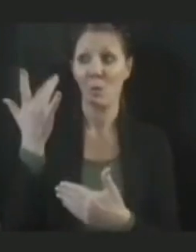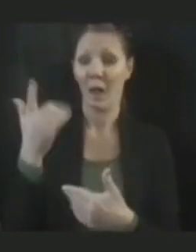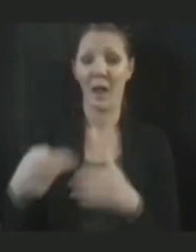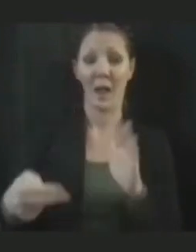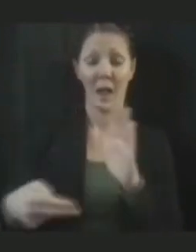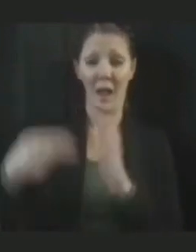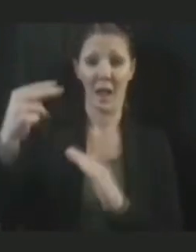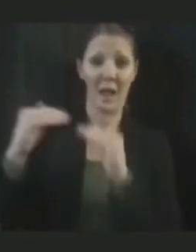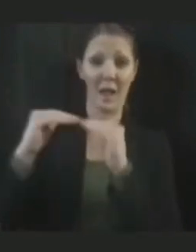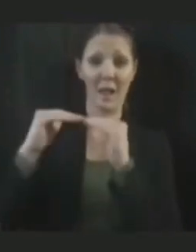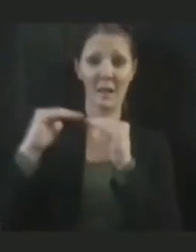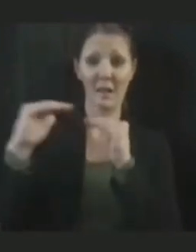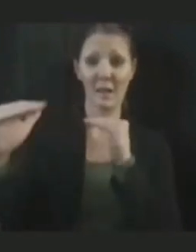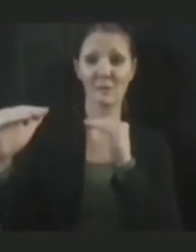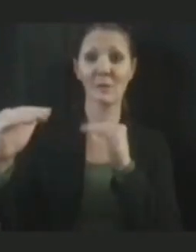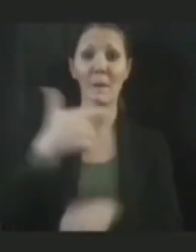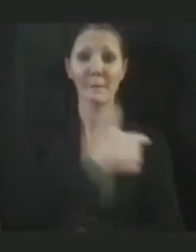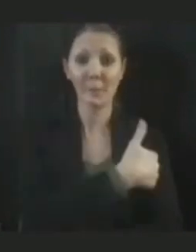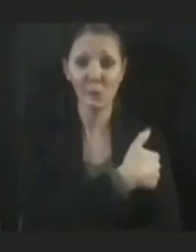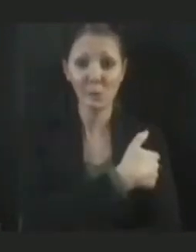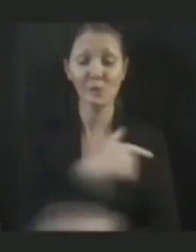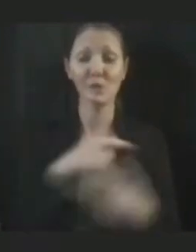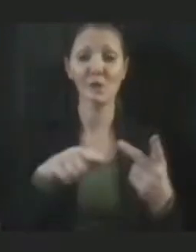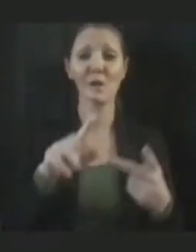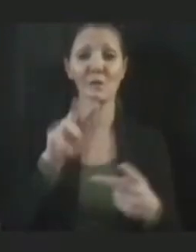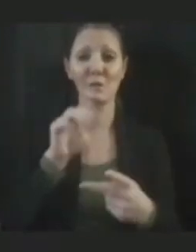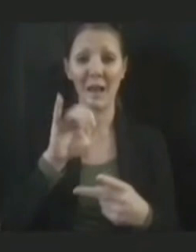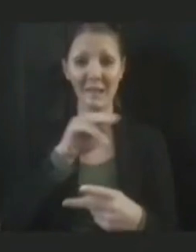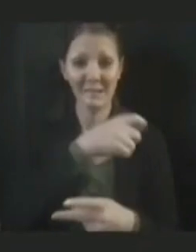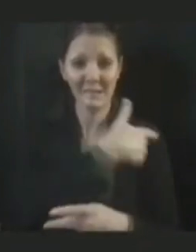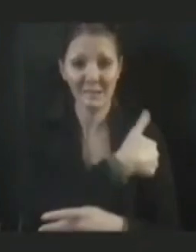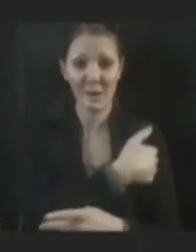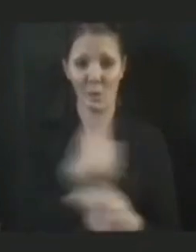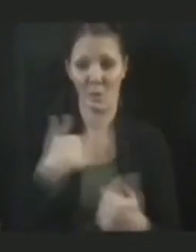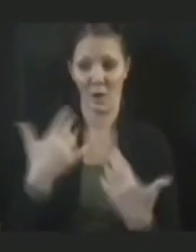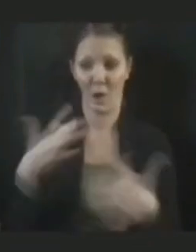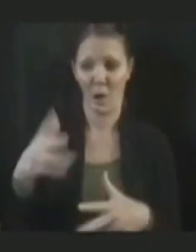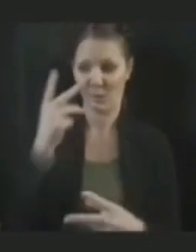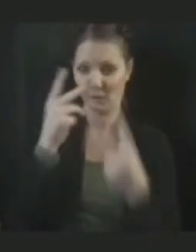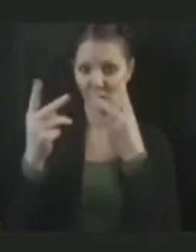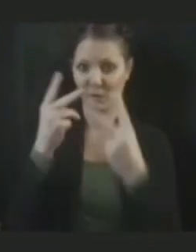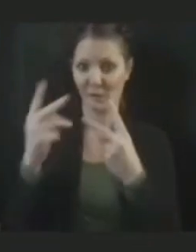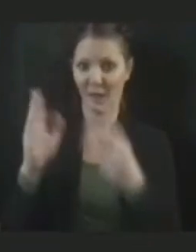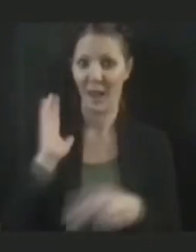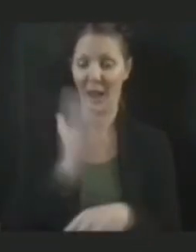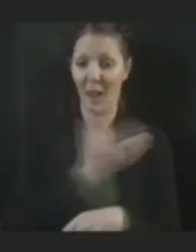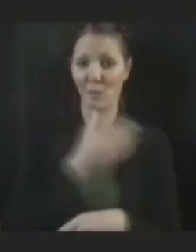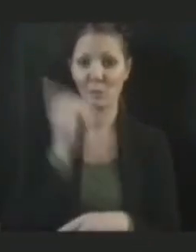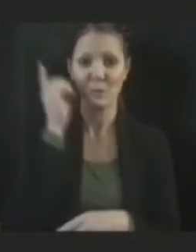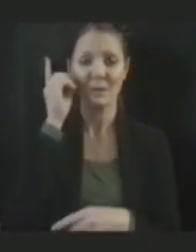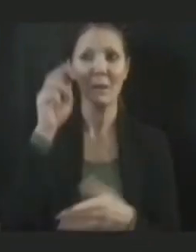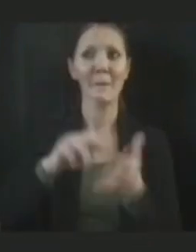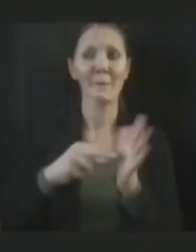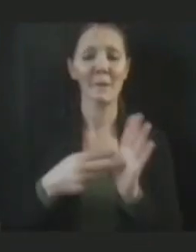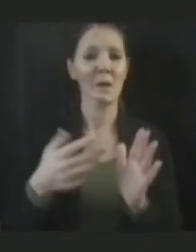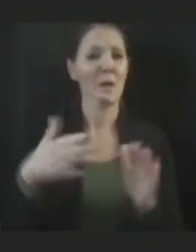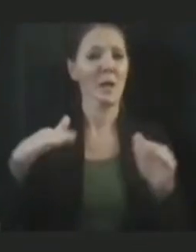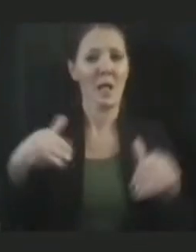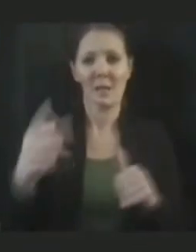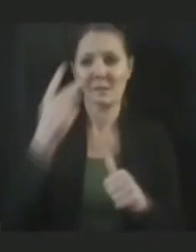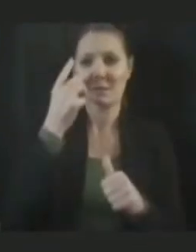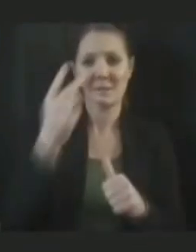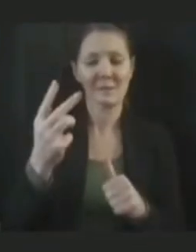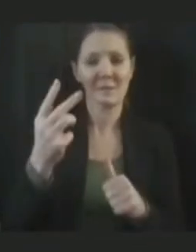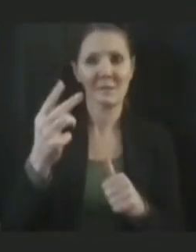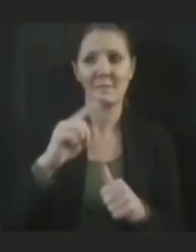of booster and vaccination that we see in our long-term care residents, we are not seeing the kind of really